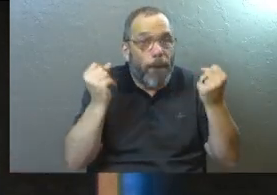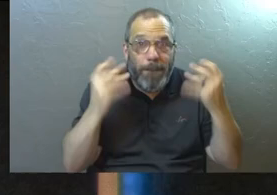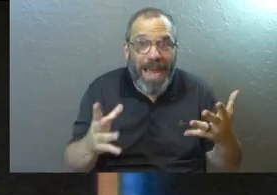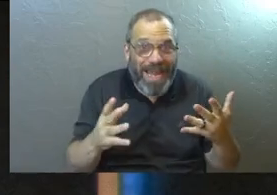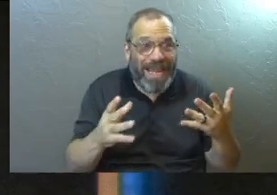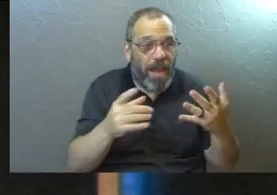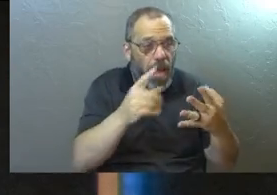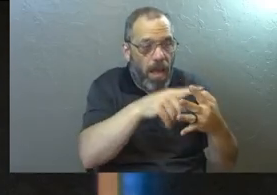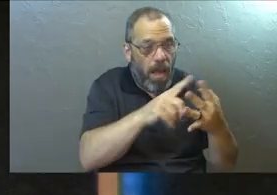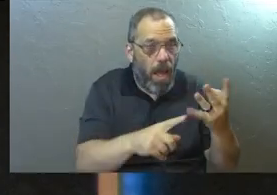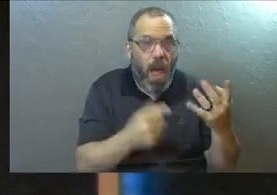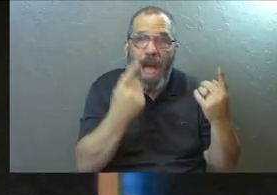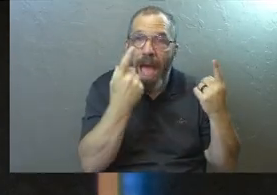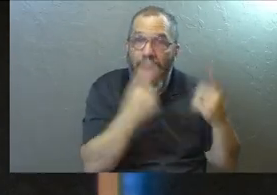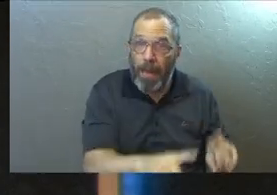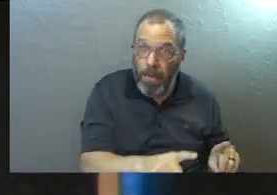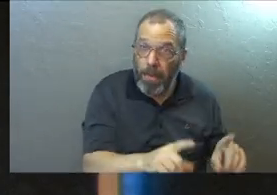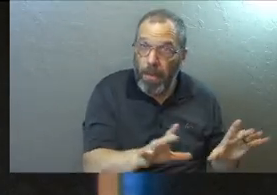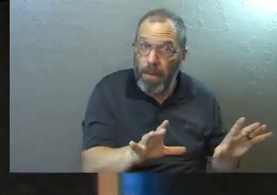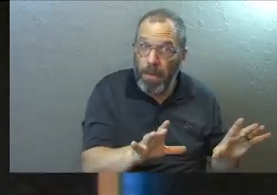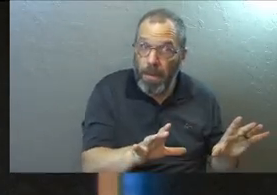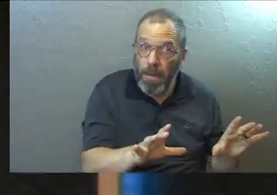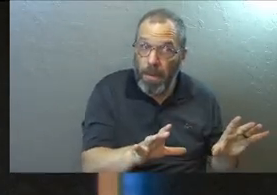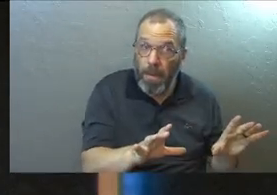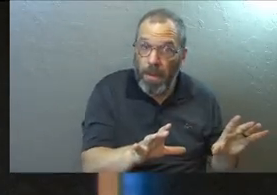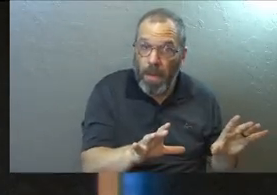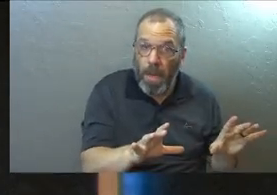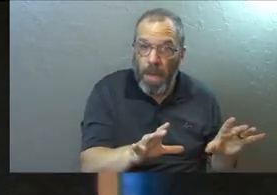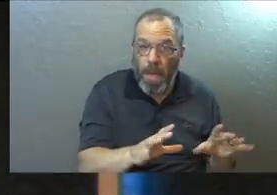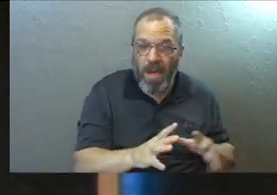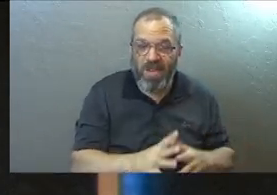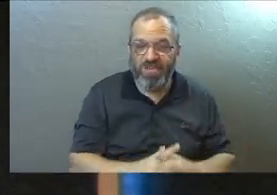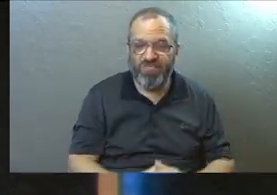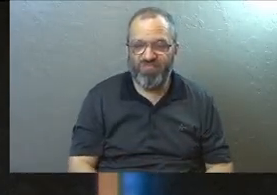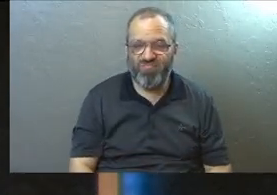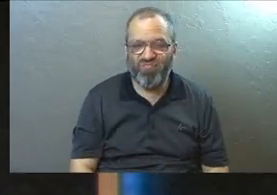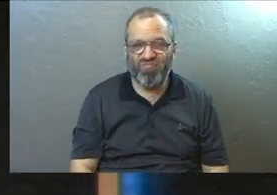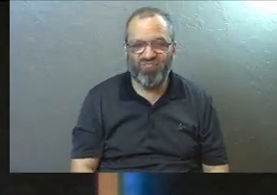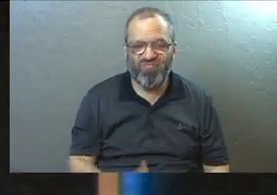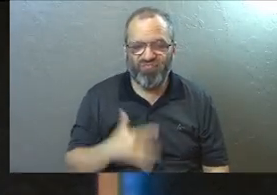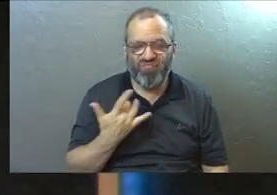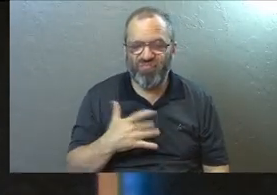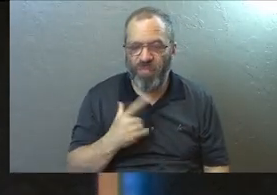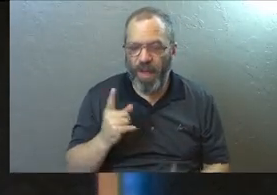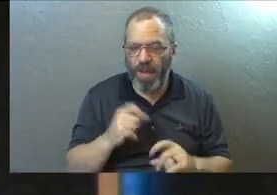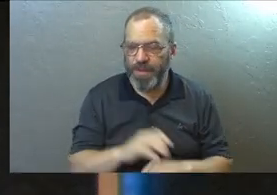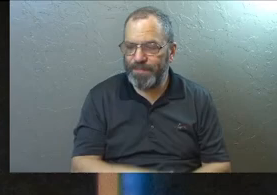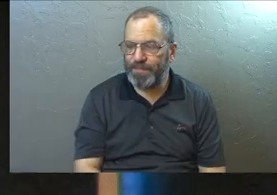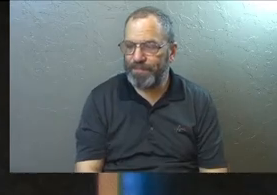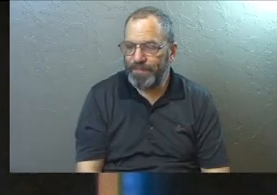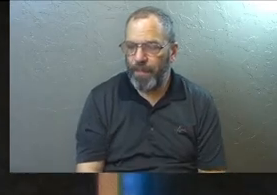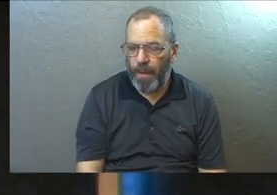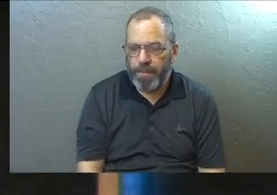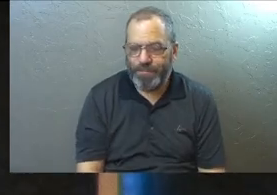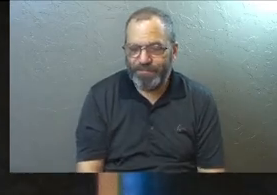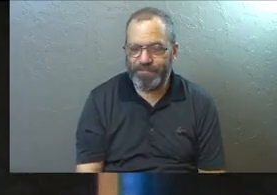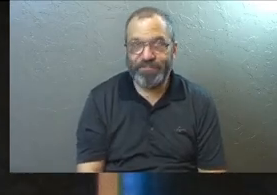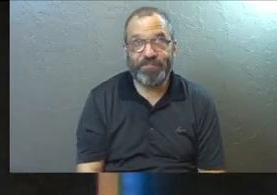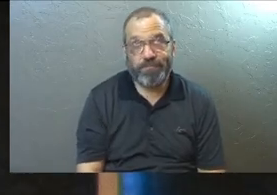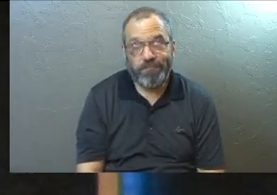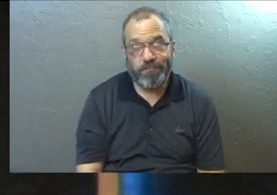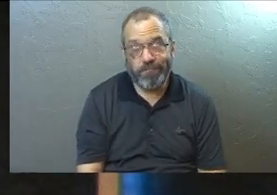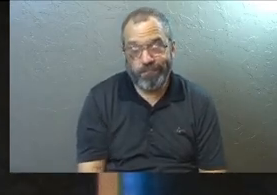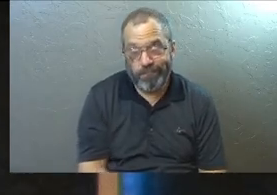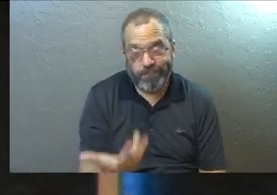of those things happened to you. And then you started to get complicated feelings. You started to not love